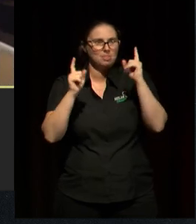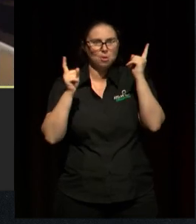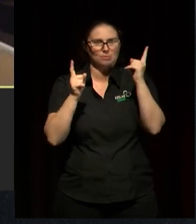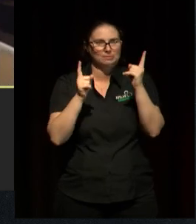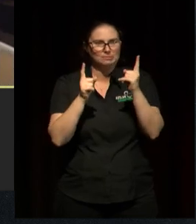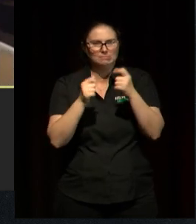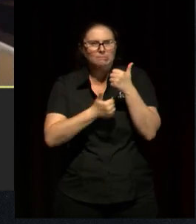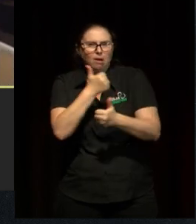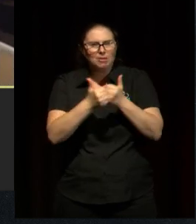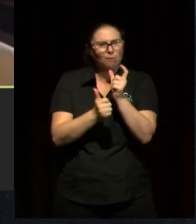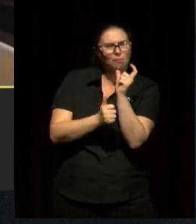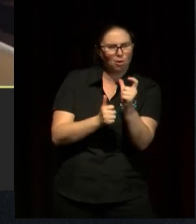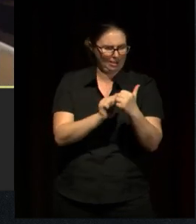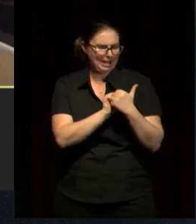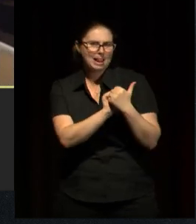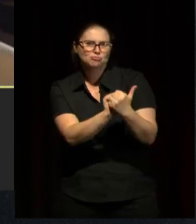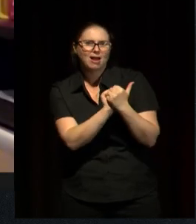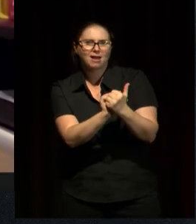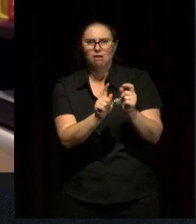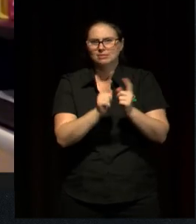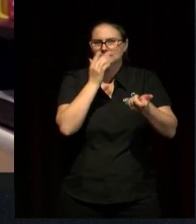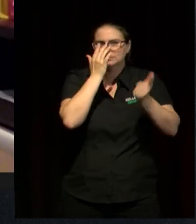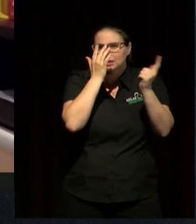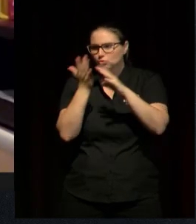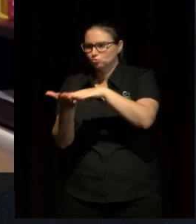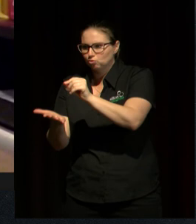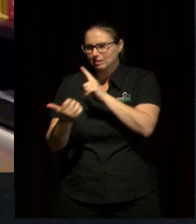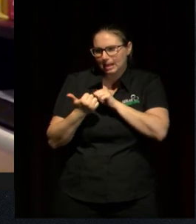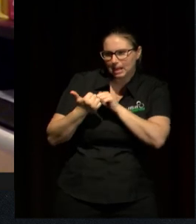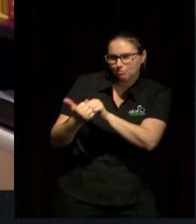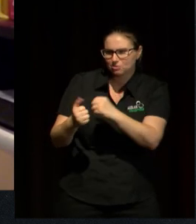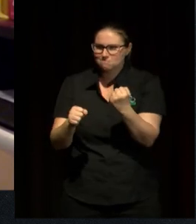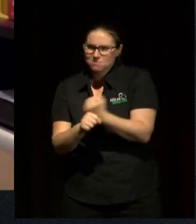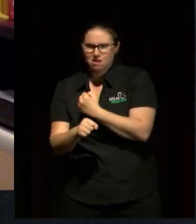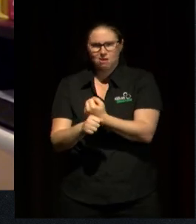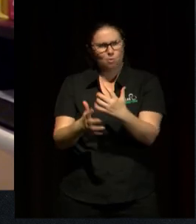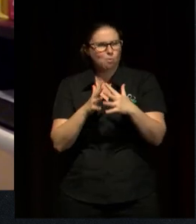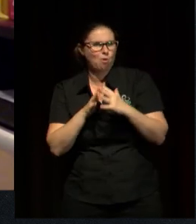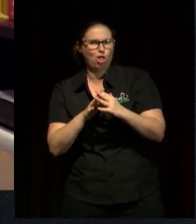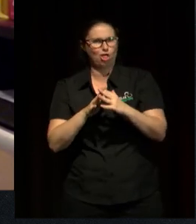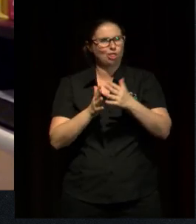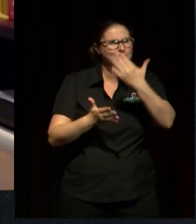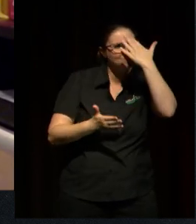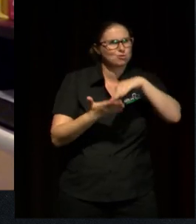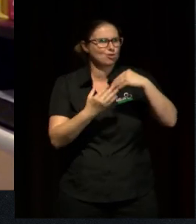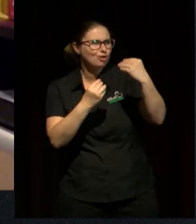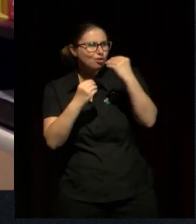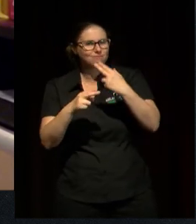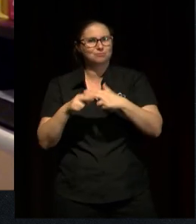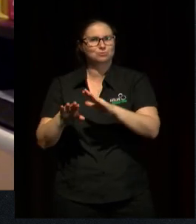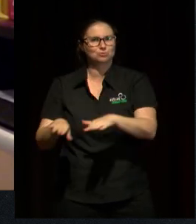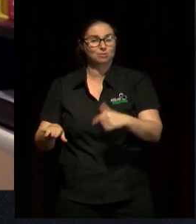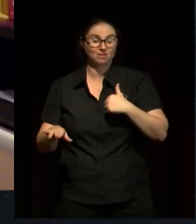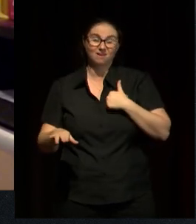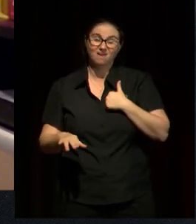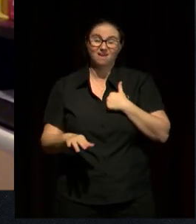that teachers and students will work together to make learning experiences that are meaningful for children. But I do feel